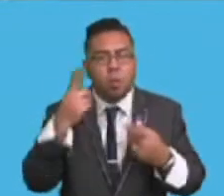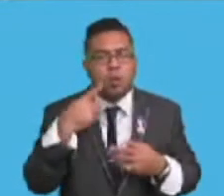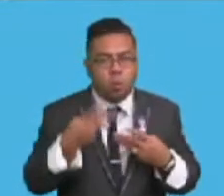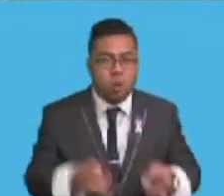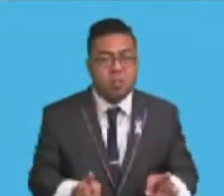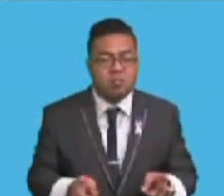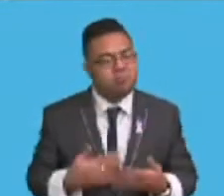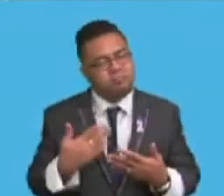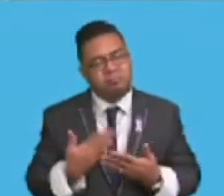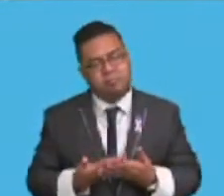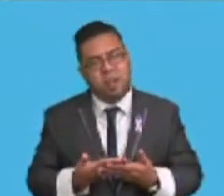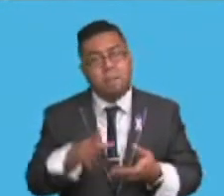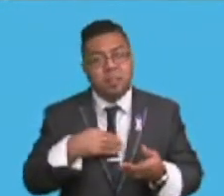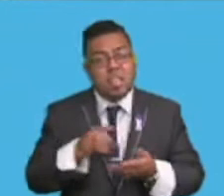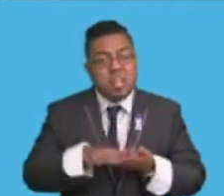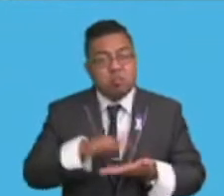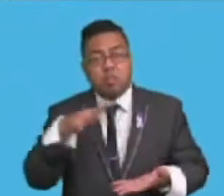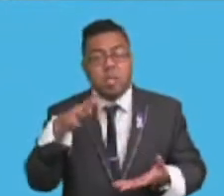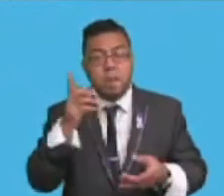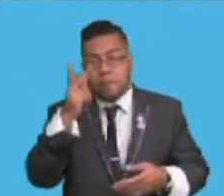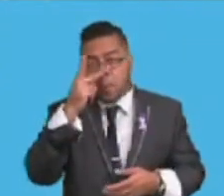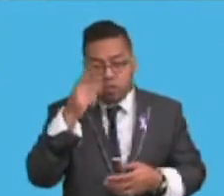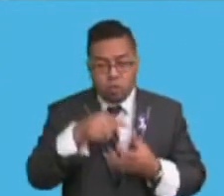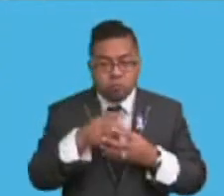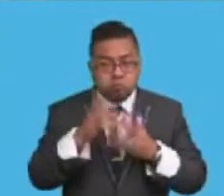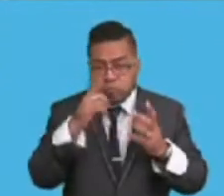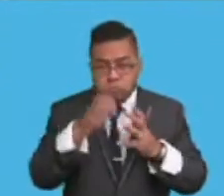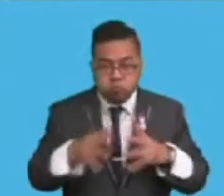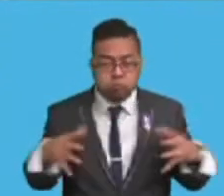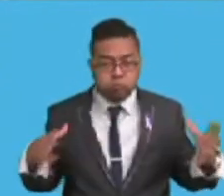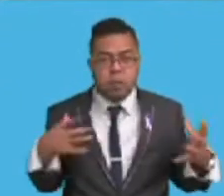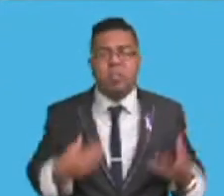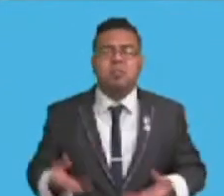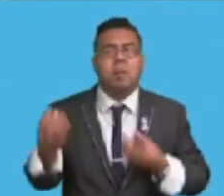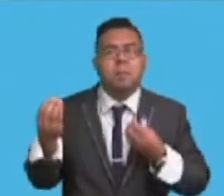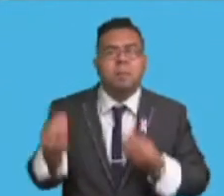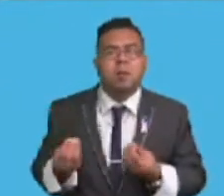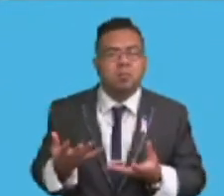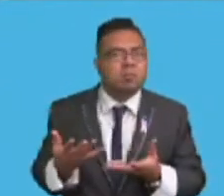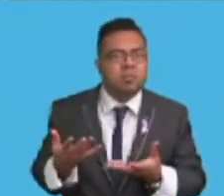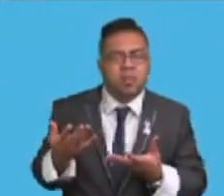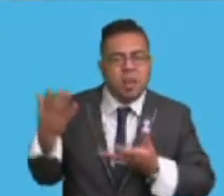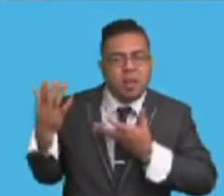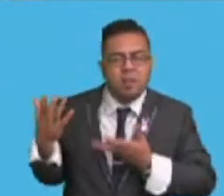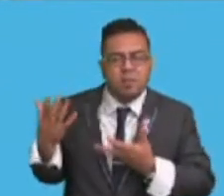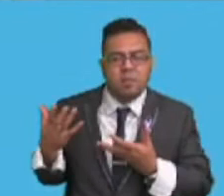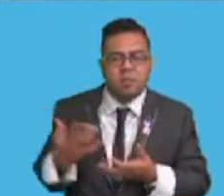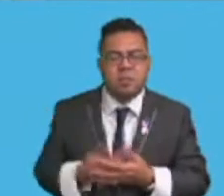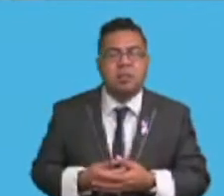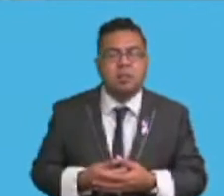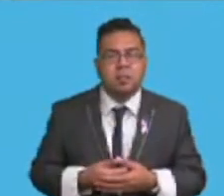Madam Speaker, increasing population, puts numerous pressures on land utilization, forcing to use fragile, marginal